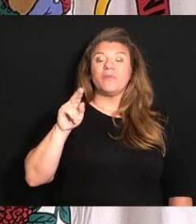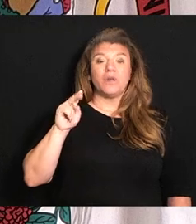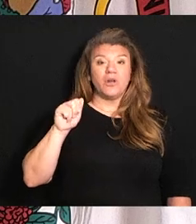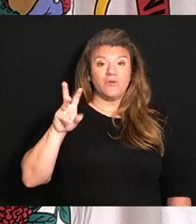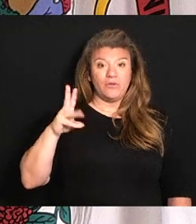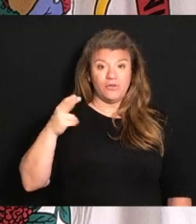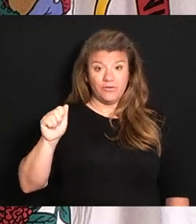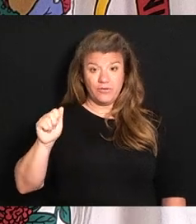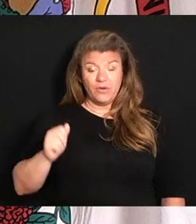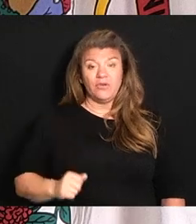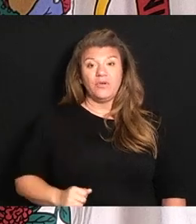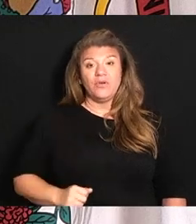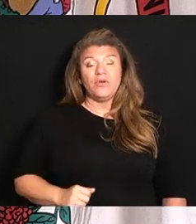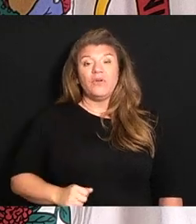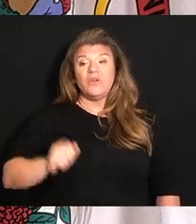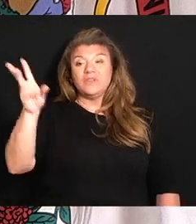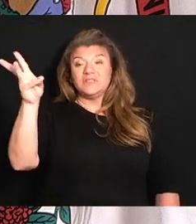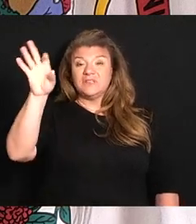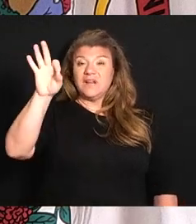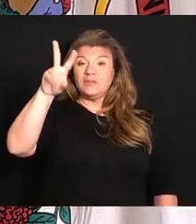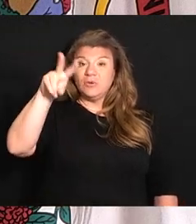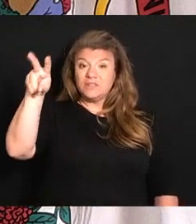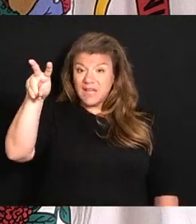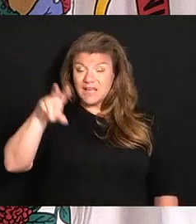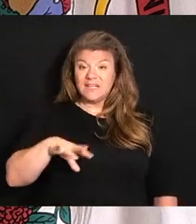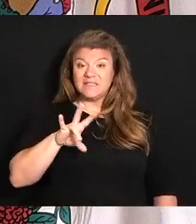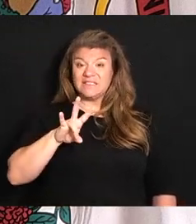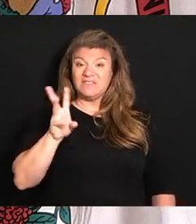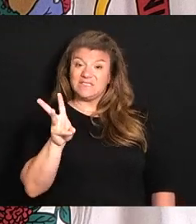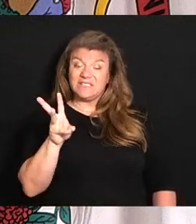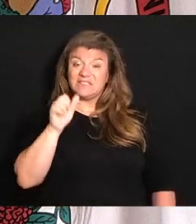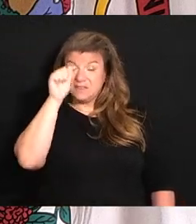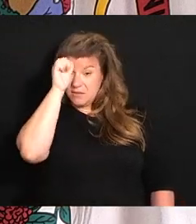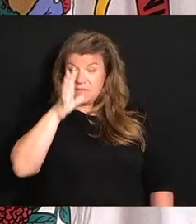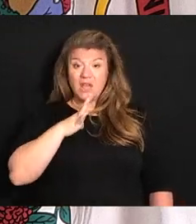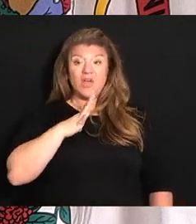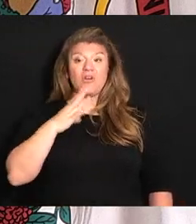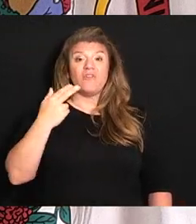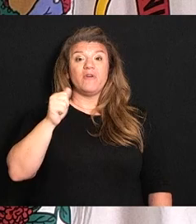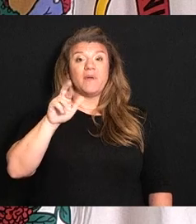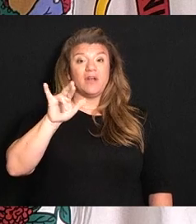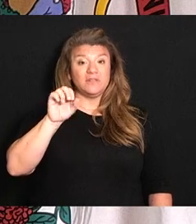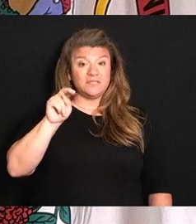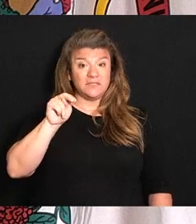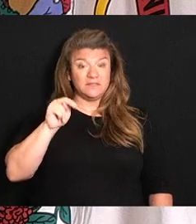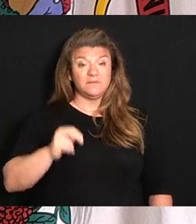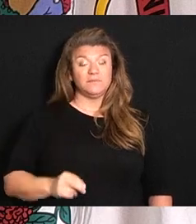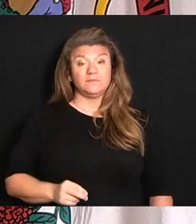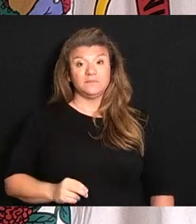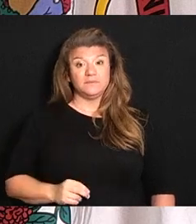County. The 6922nd death, a 76-year-old male from Harrison County.